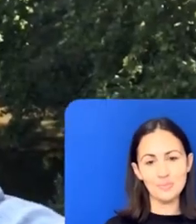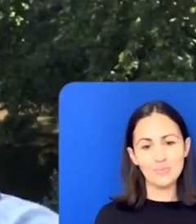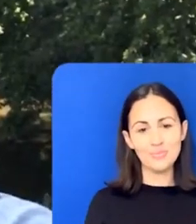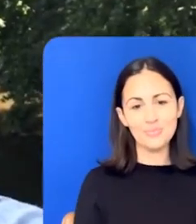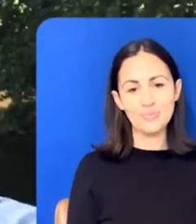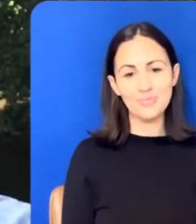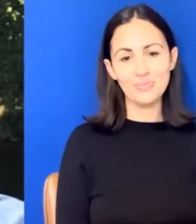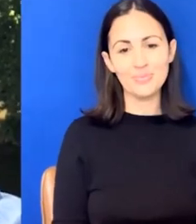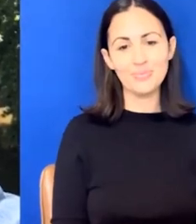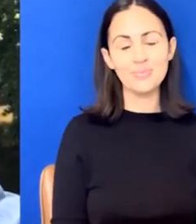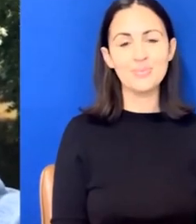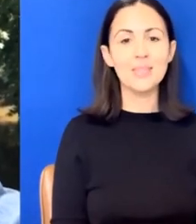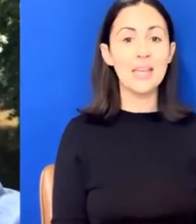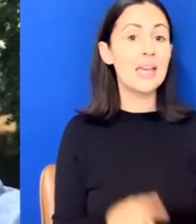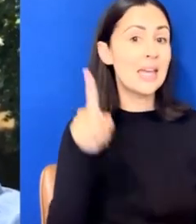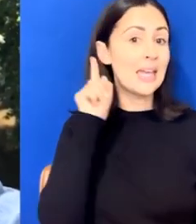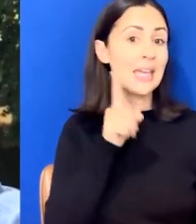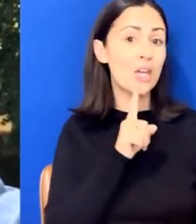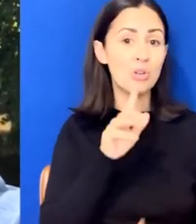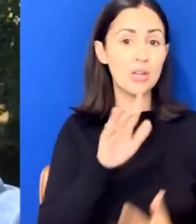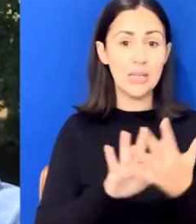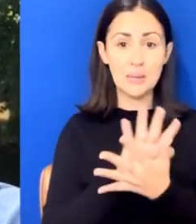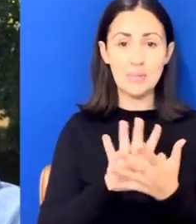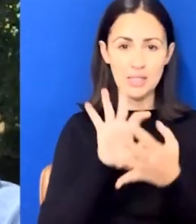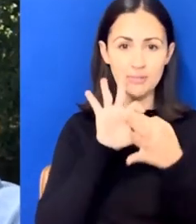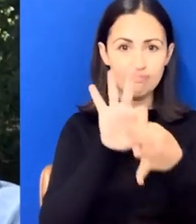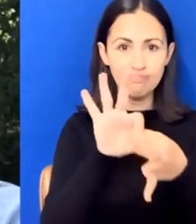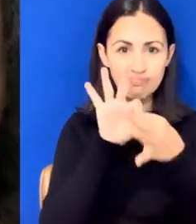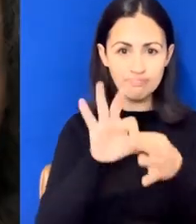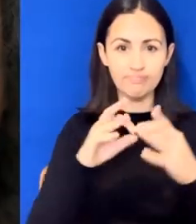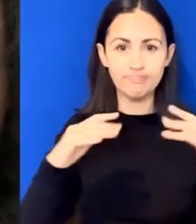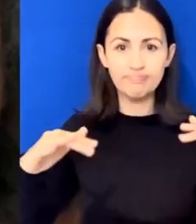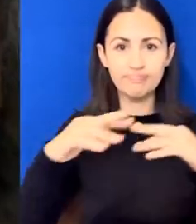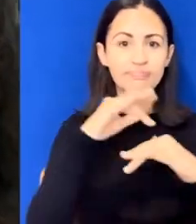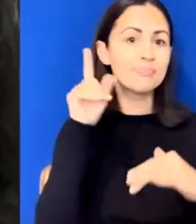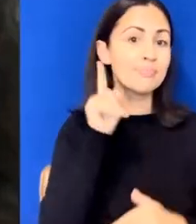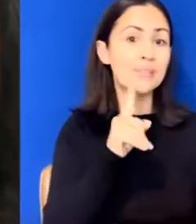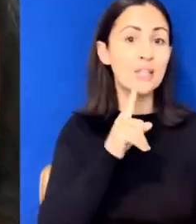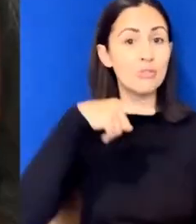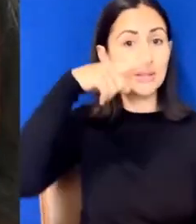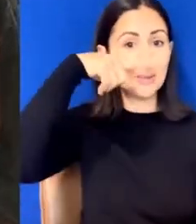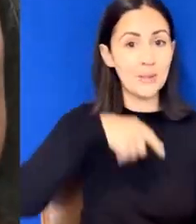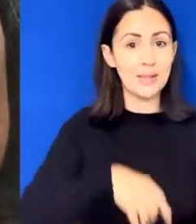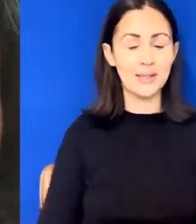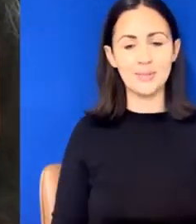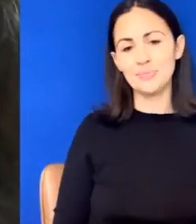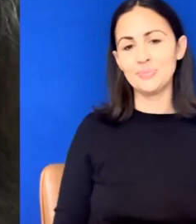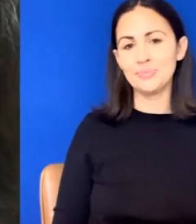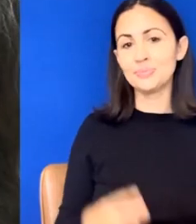Hearing means another form of connection to the hearing world. I can have my sound on,